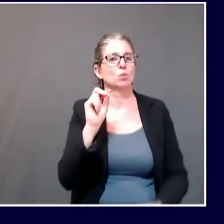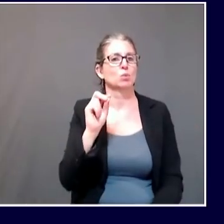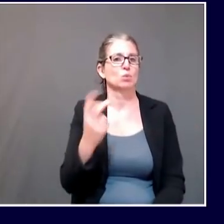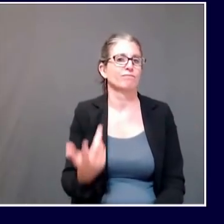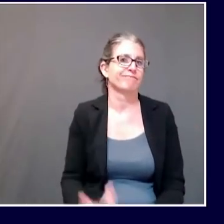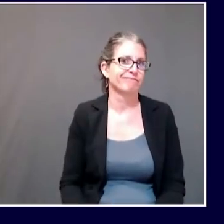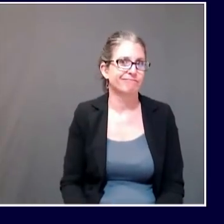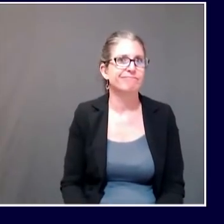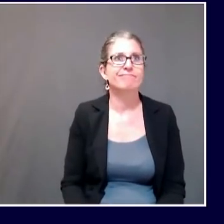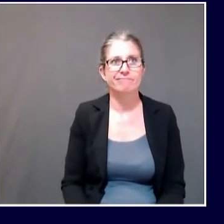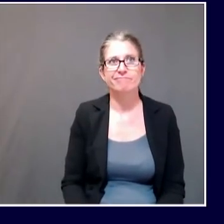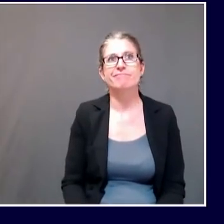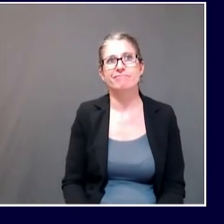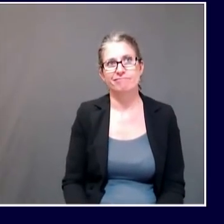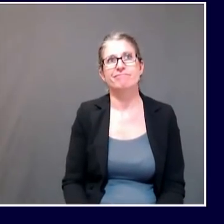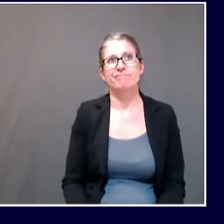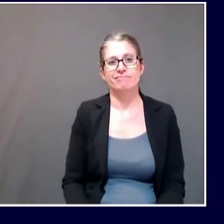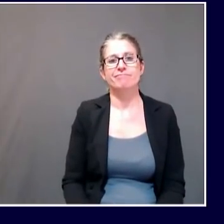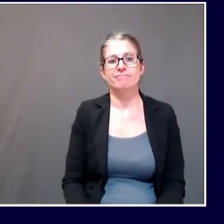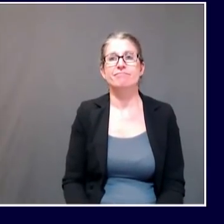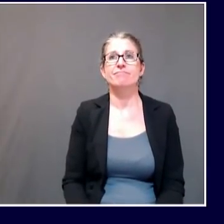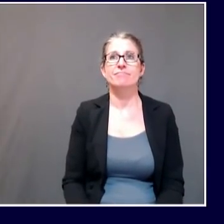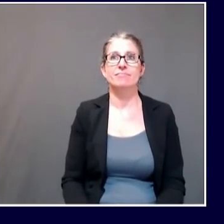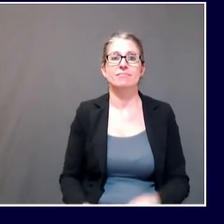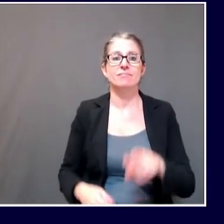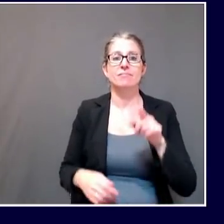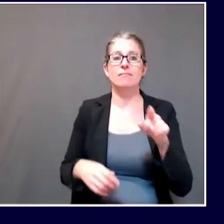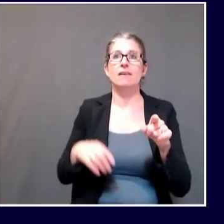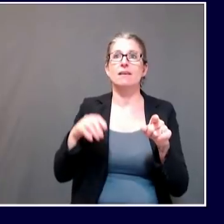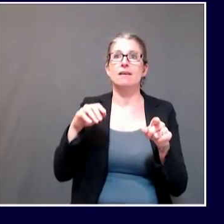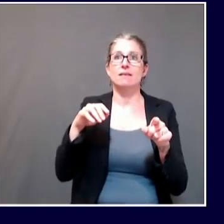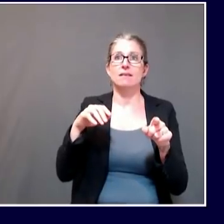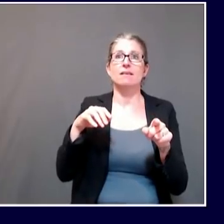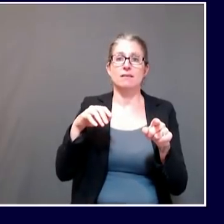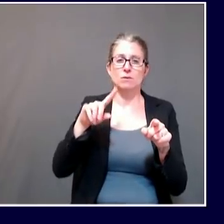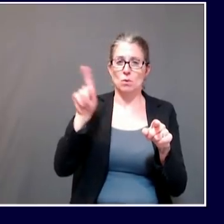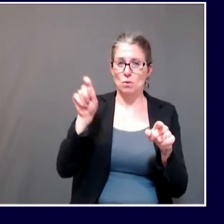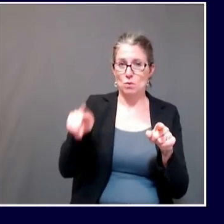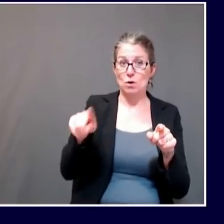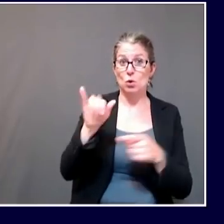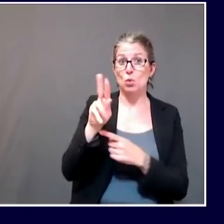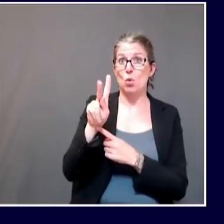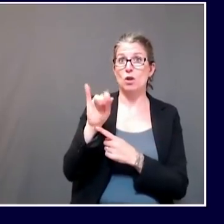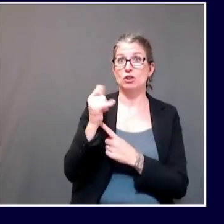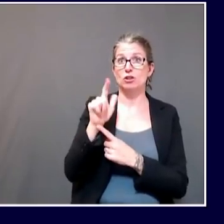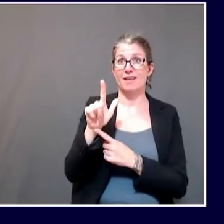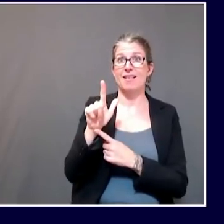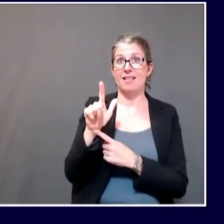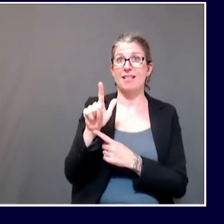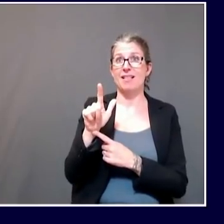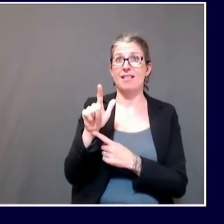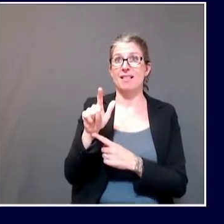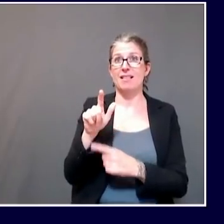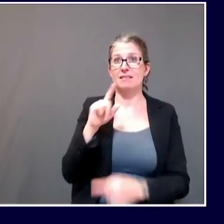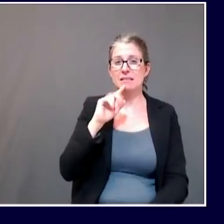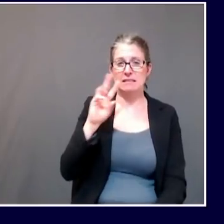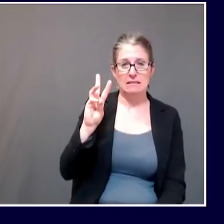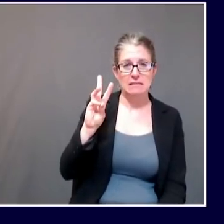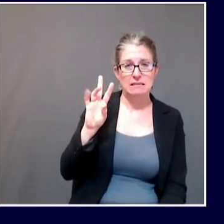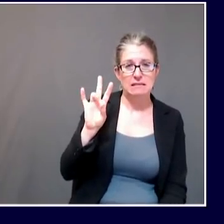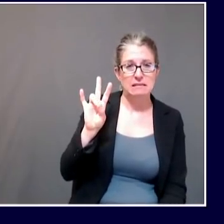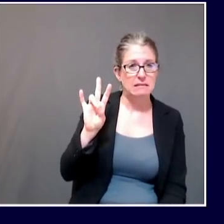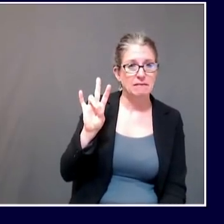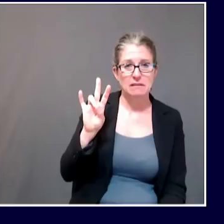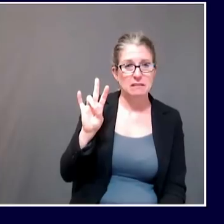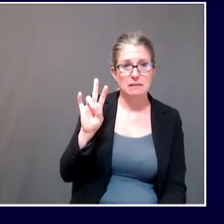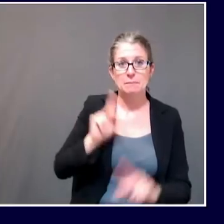67 total cases there? I mean, obviously there was a great deal of spread. So will you not be investigating any